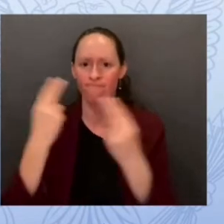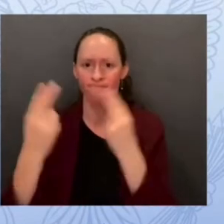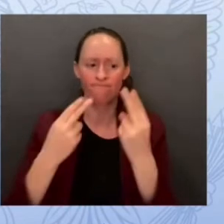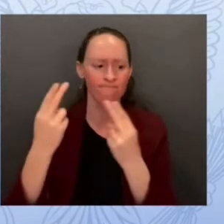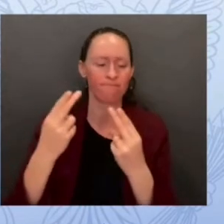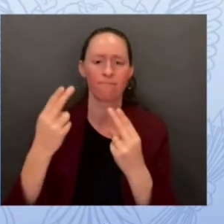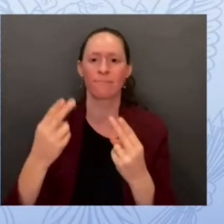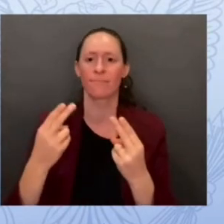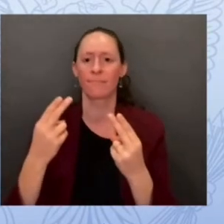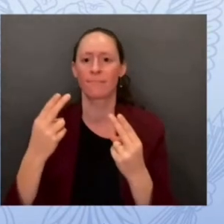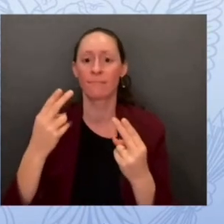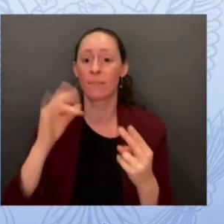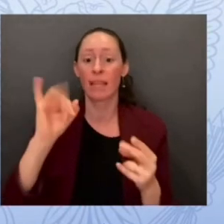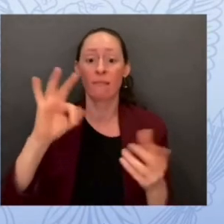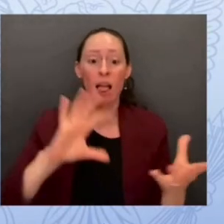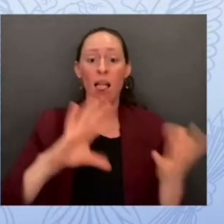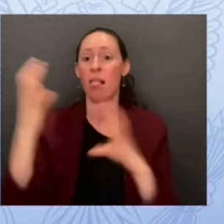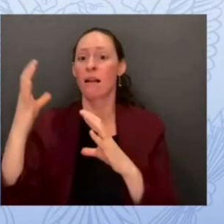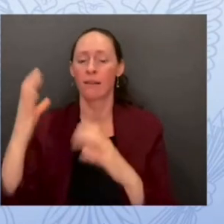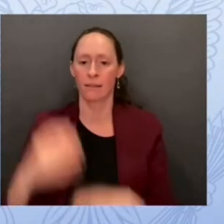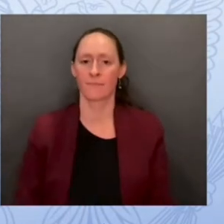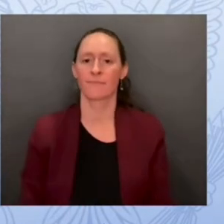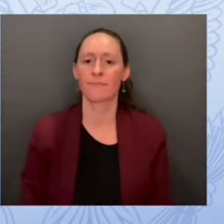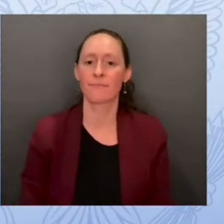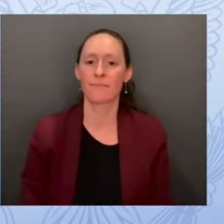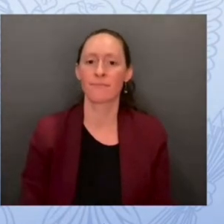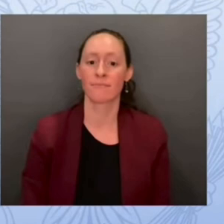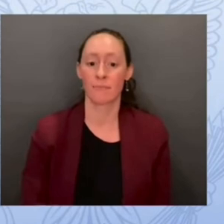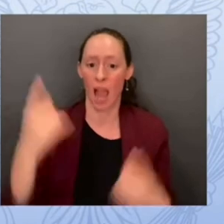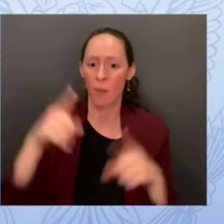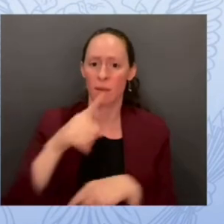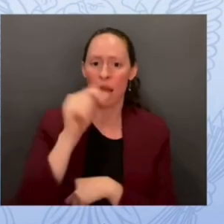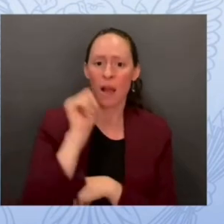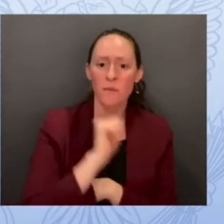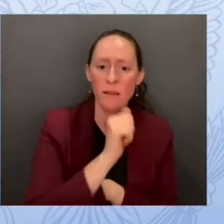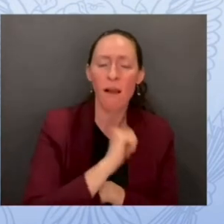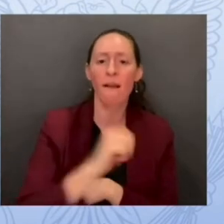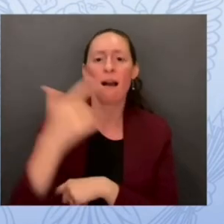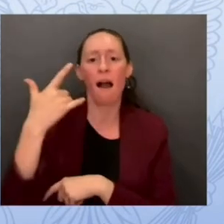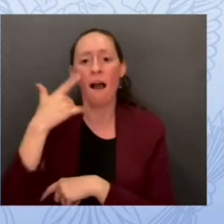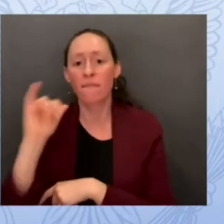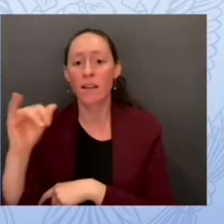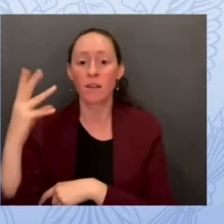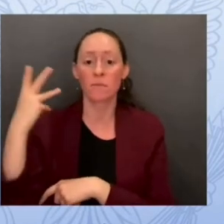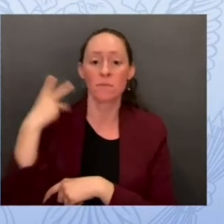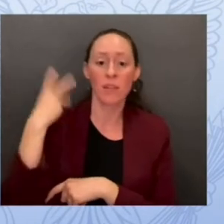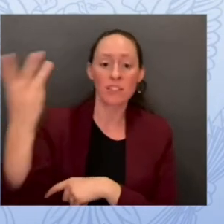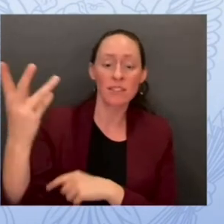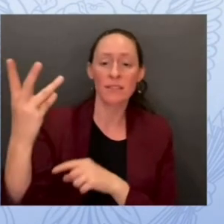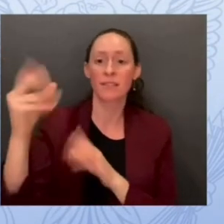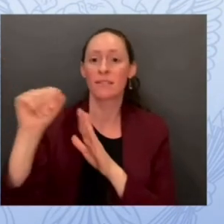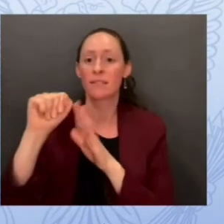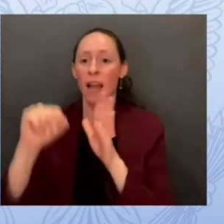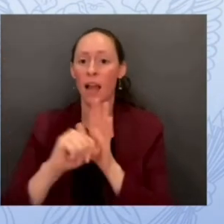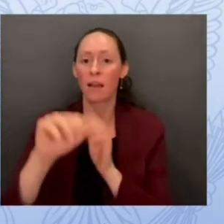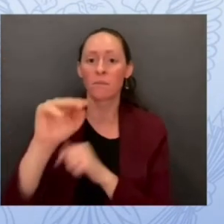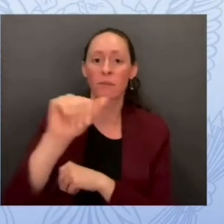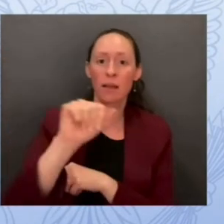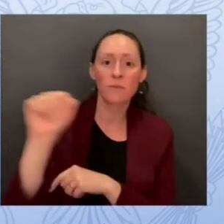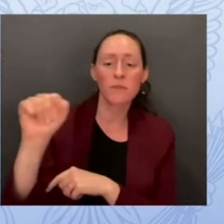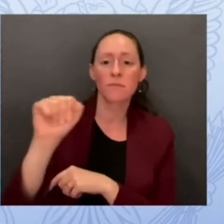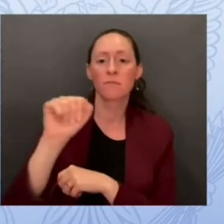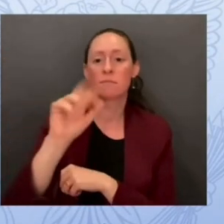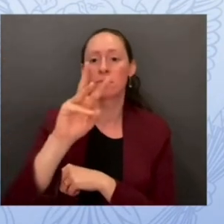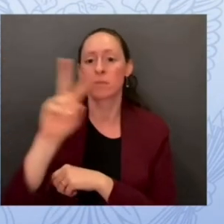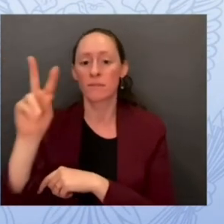in arizona california washington massachusetts west virginia minnesota new hampshire and michigan